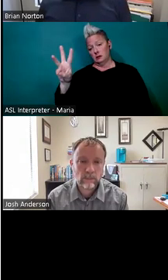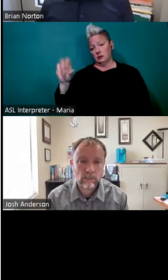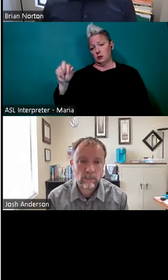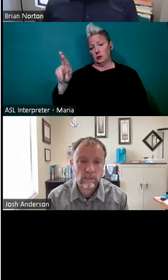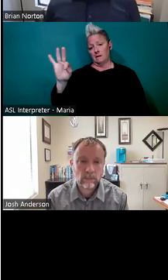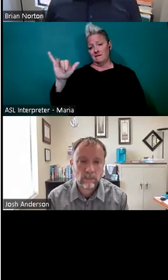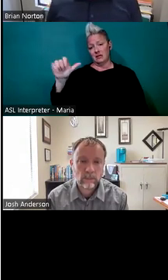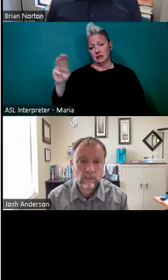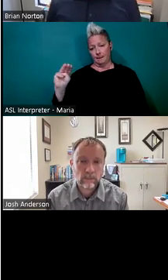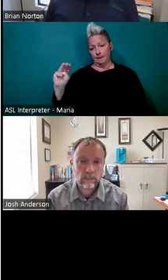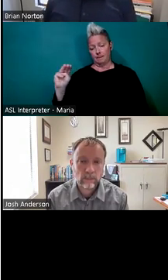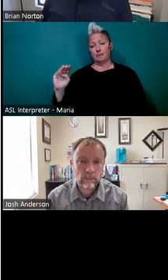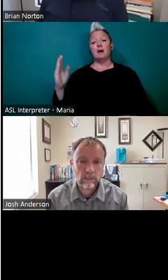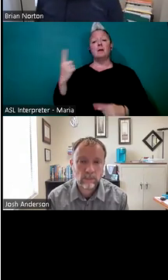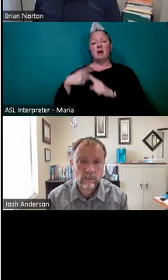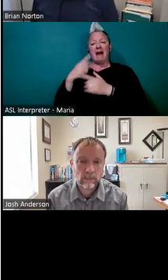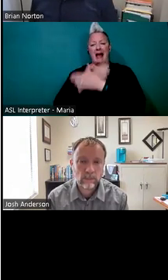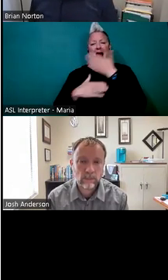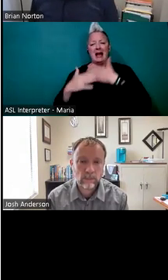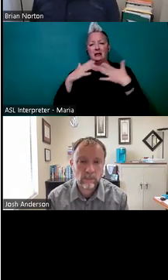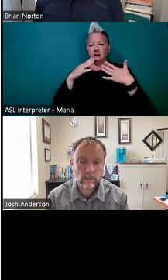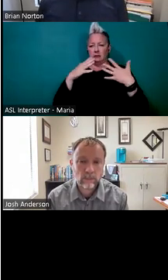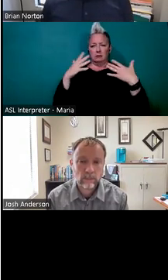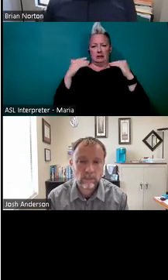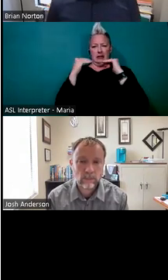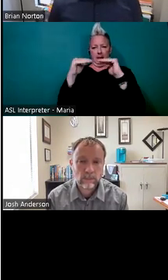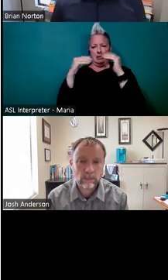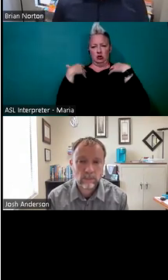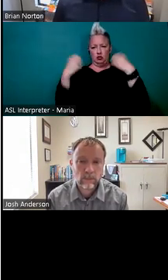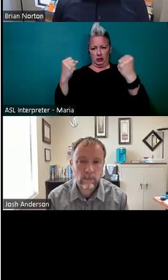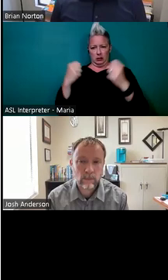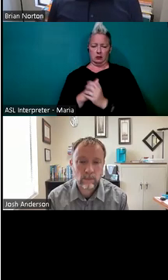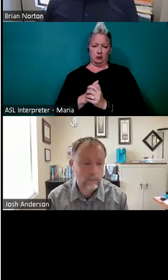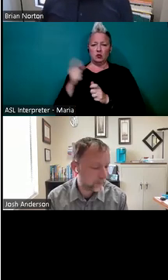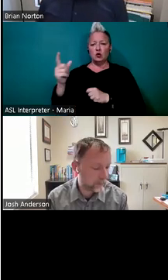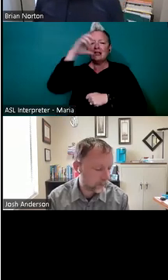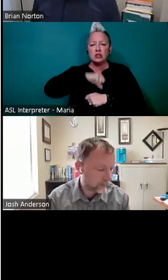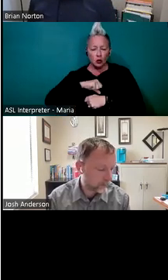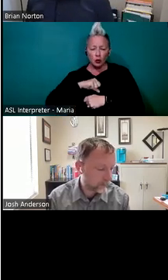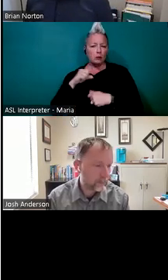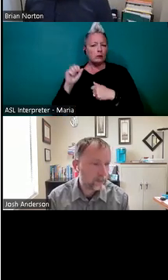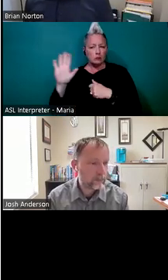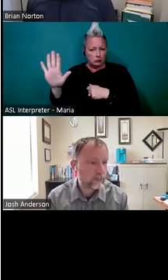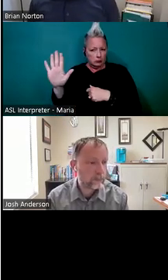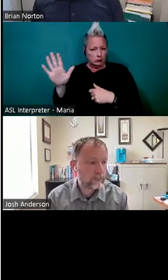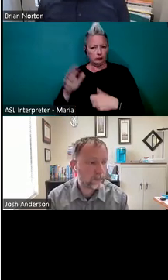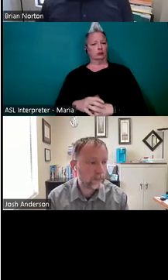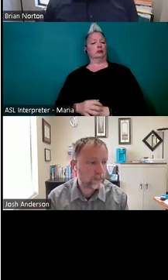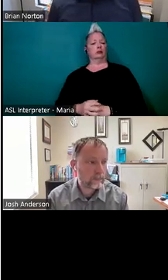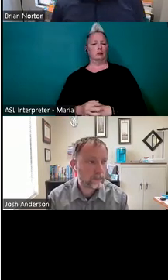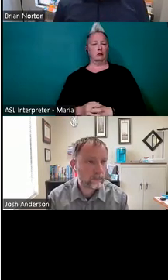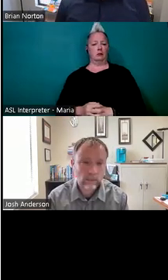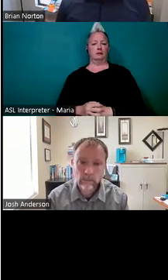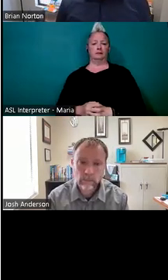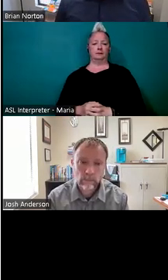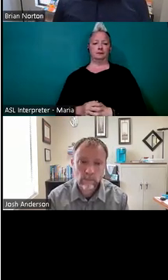limited hand strength. And again, you can make some assumptions about what that person's abilities are with those particular things in